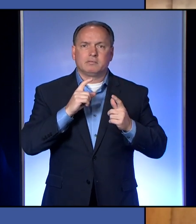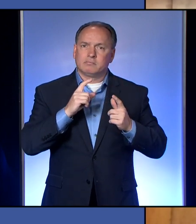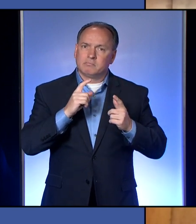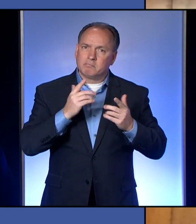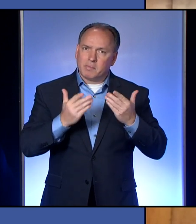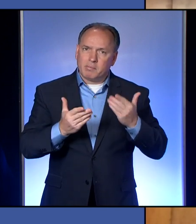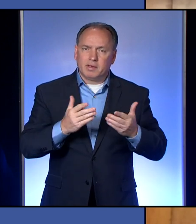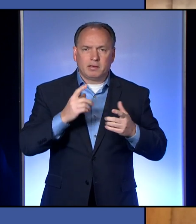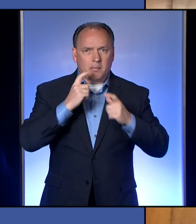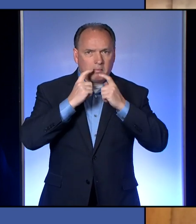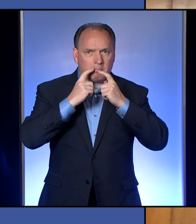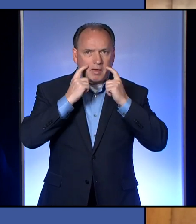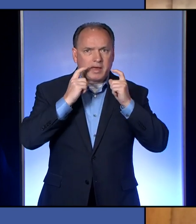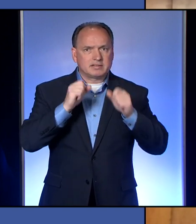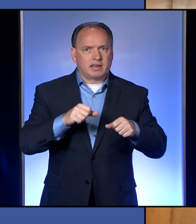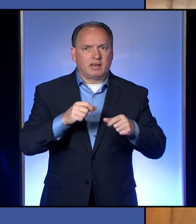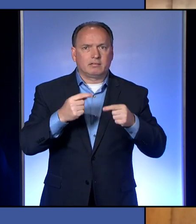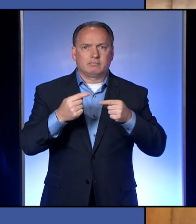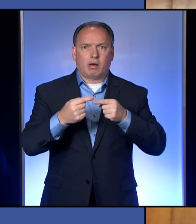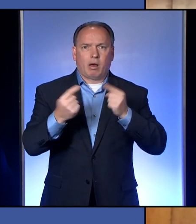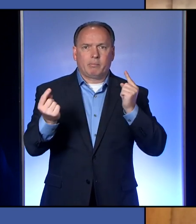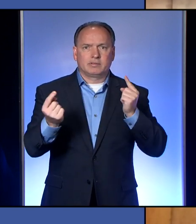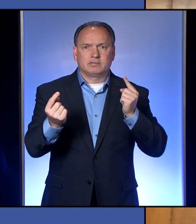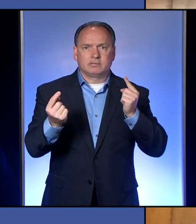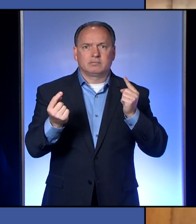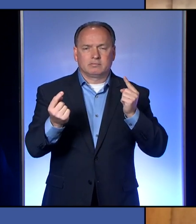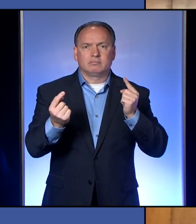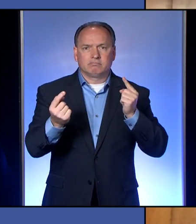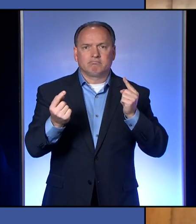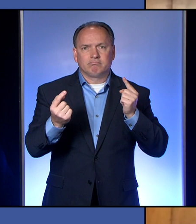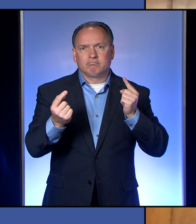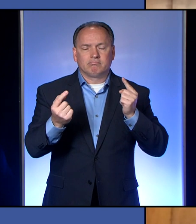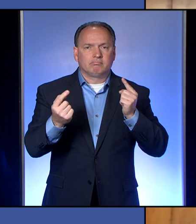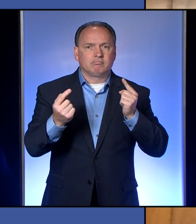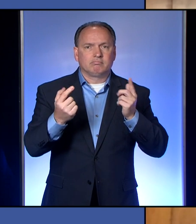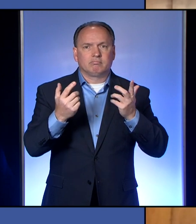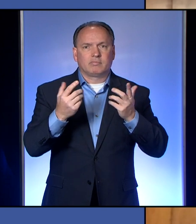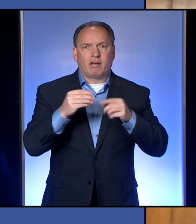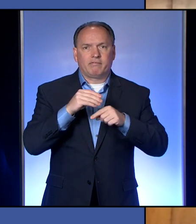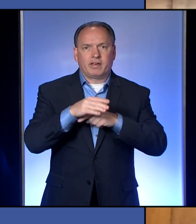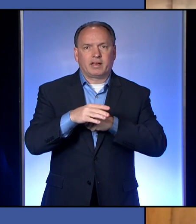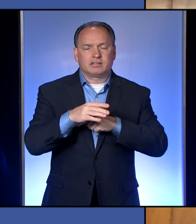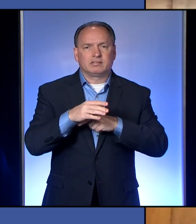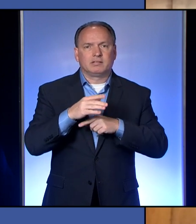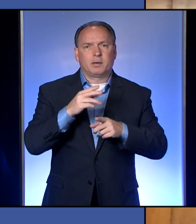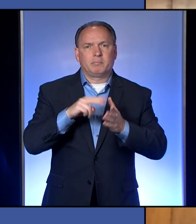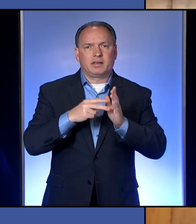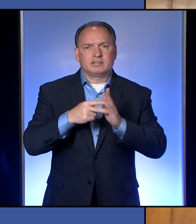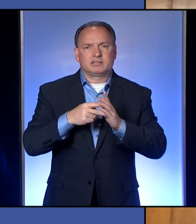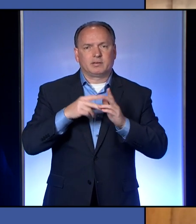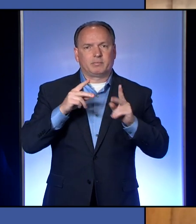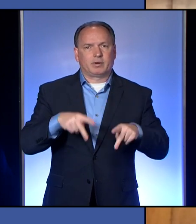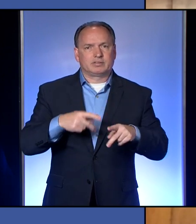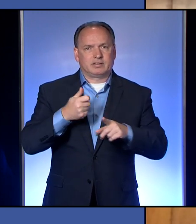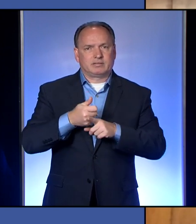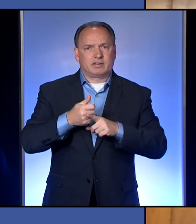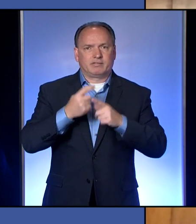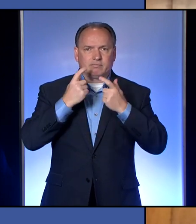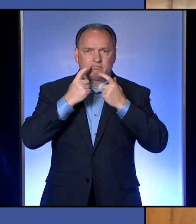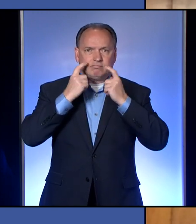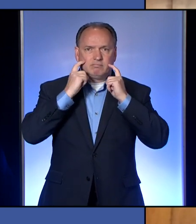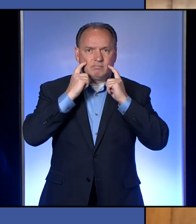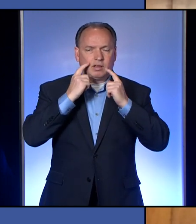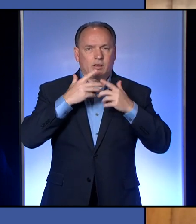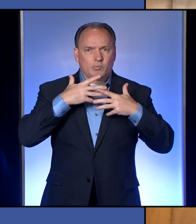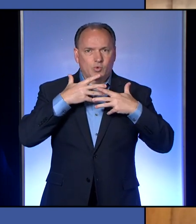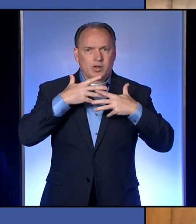sometimes have you have the user breathing in less oxygen because you're breathing